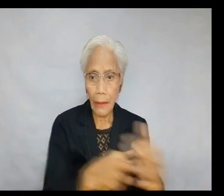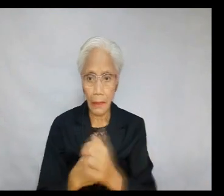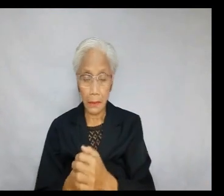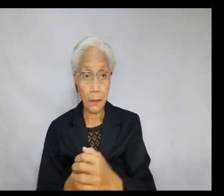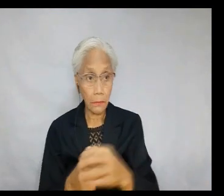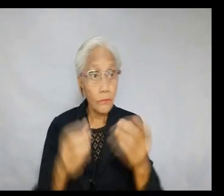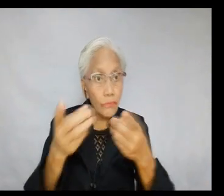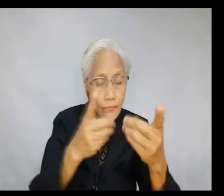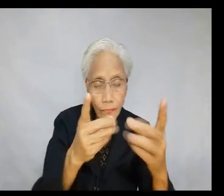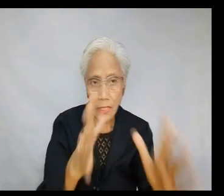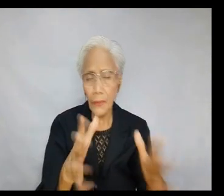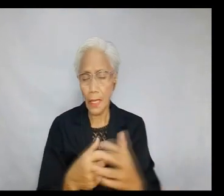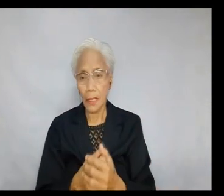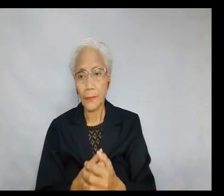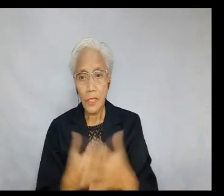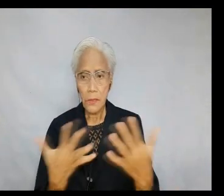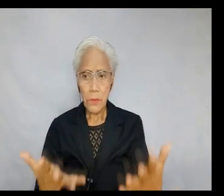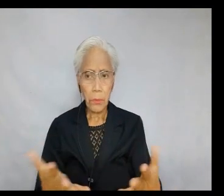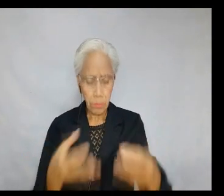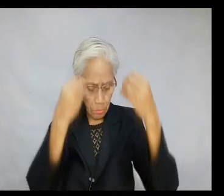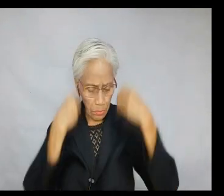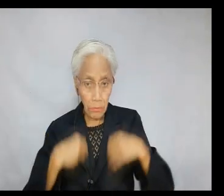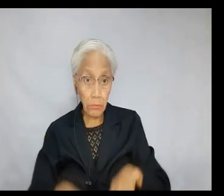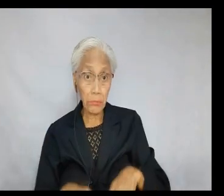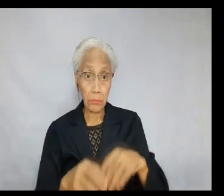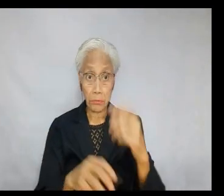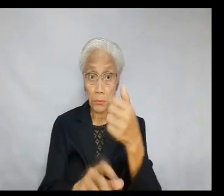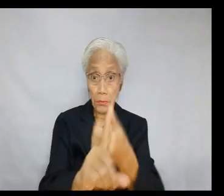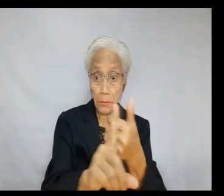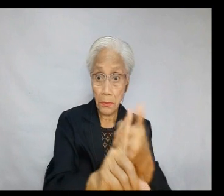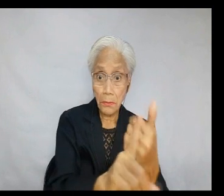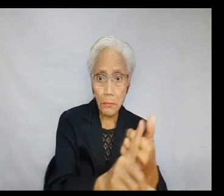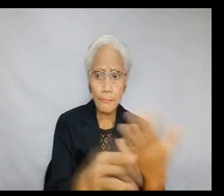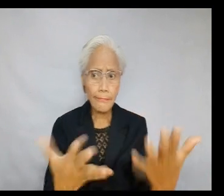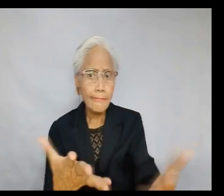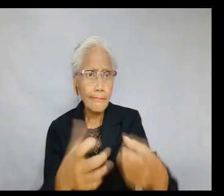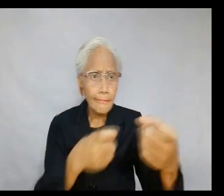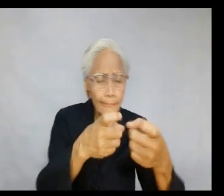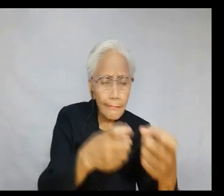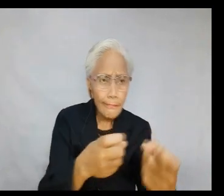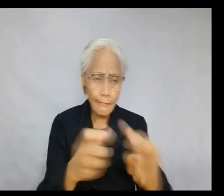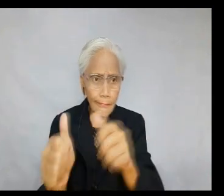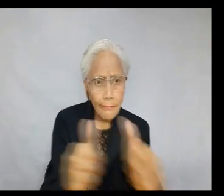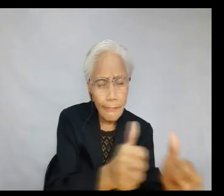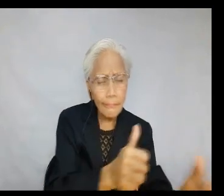word, dirigiraj, meaning, to direct. So, to dress up oneself really means, to direct and arrange one's attitude and